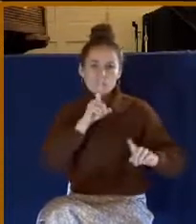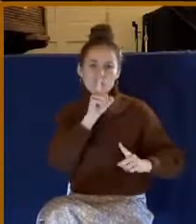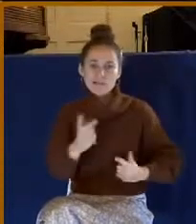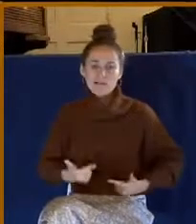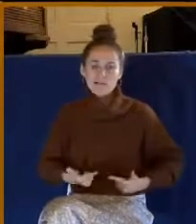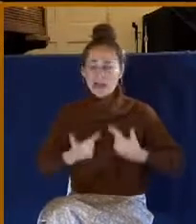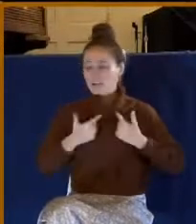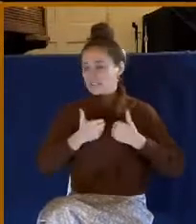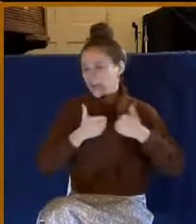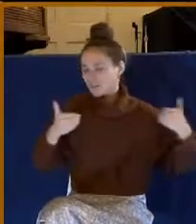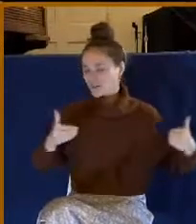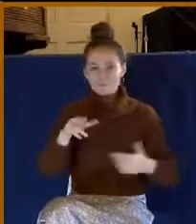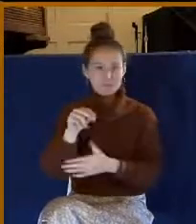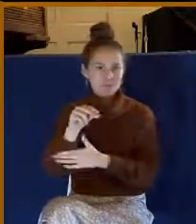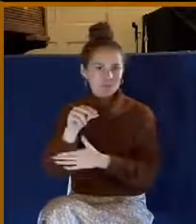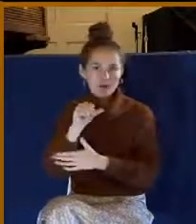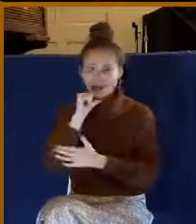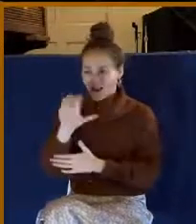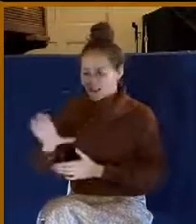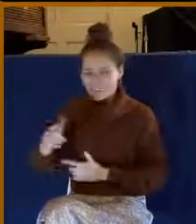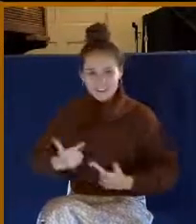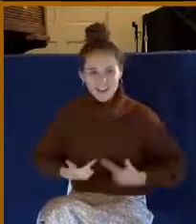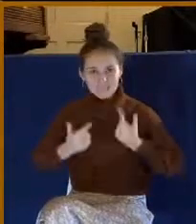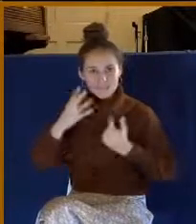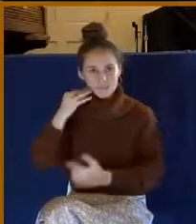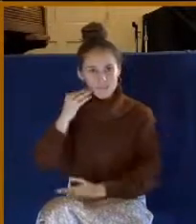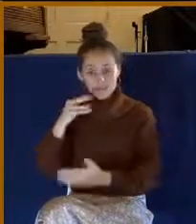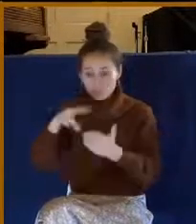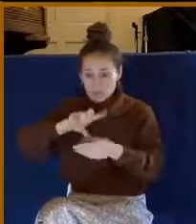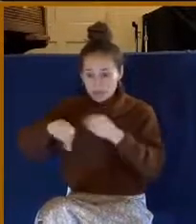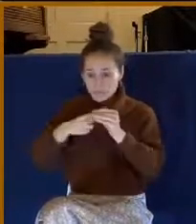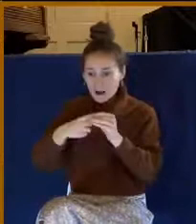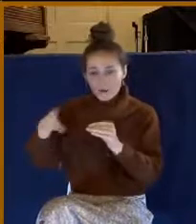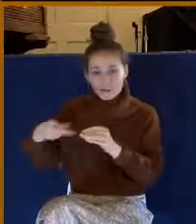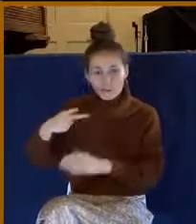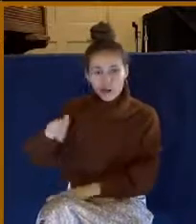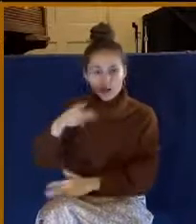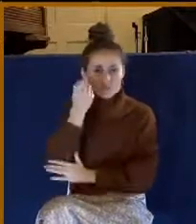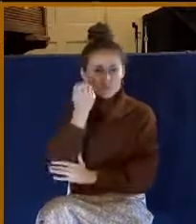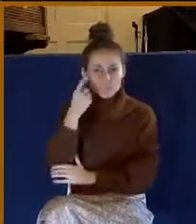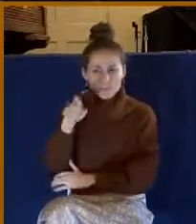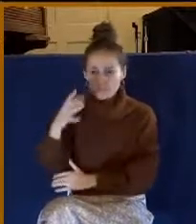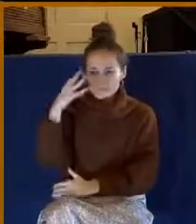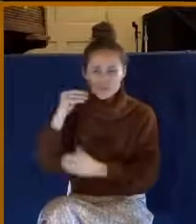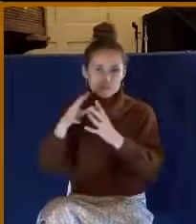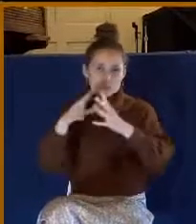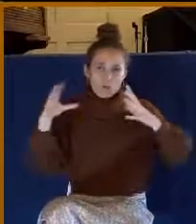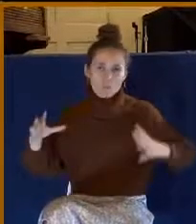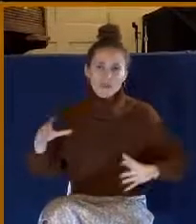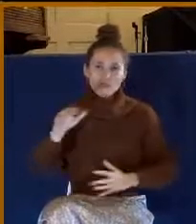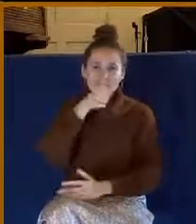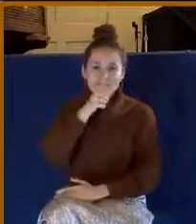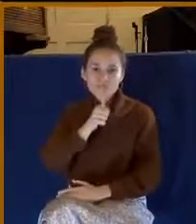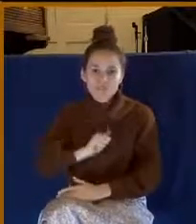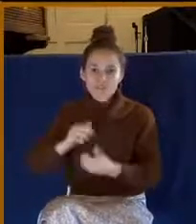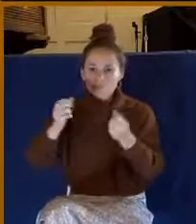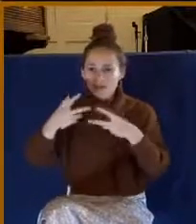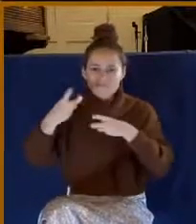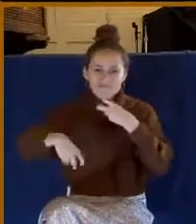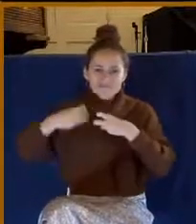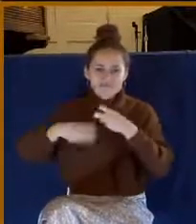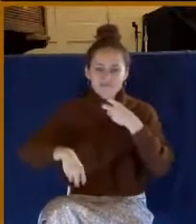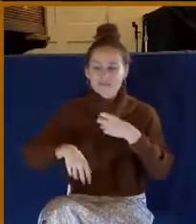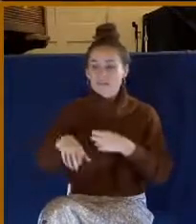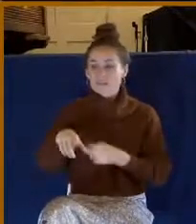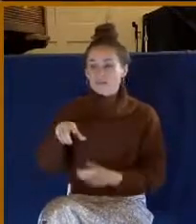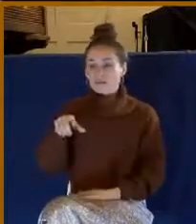you read about Paul, you're going to find out that he went through a lot of suffering. He went through a lot of difficulties. He was a weather-beaten